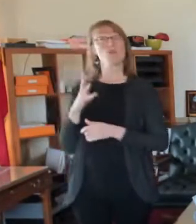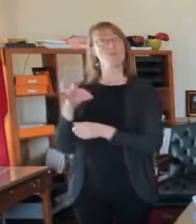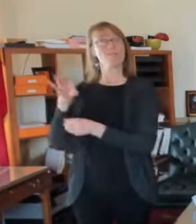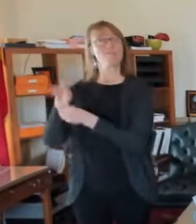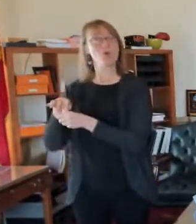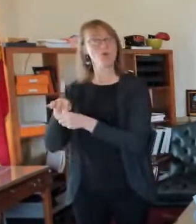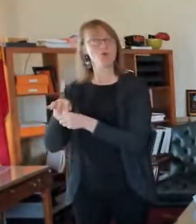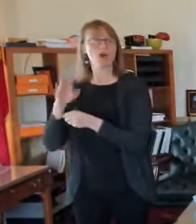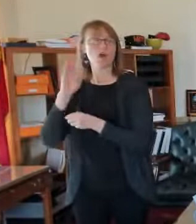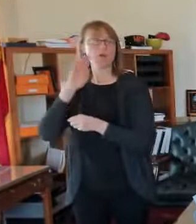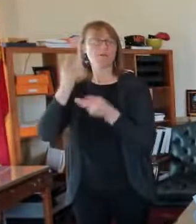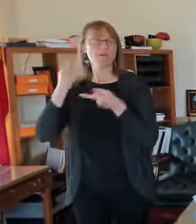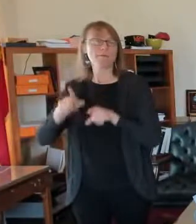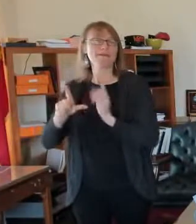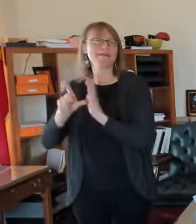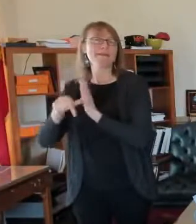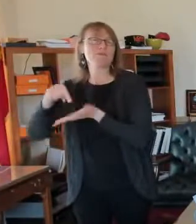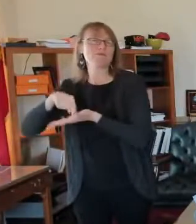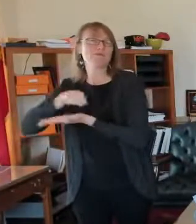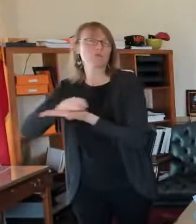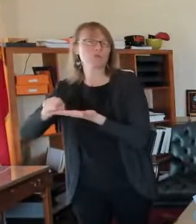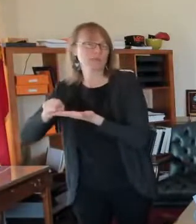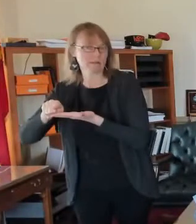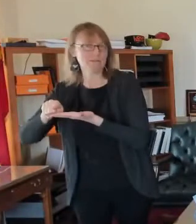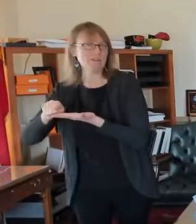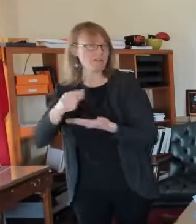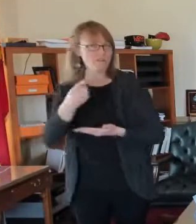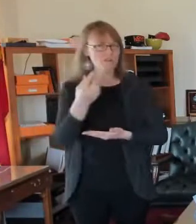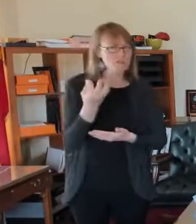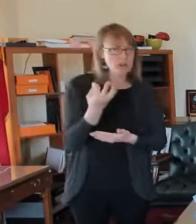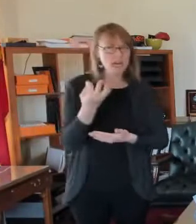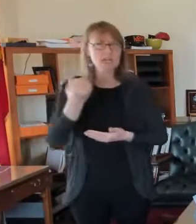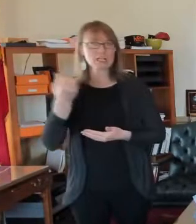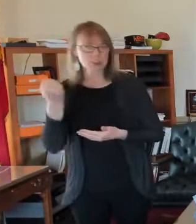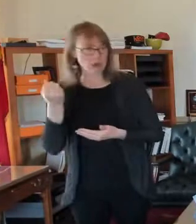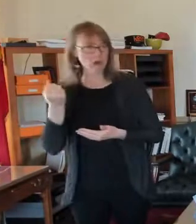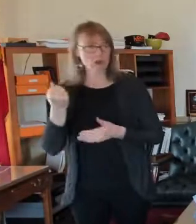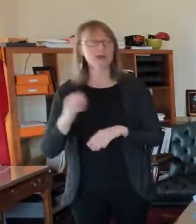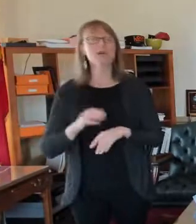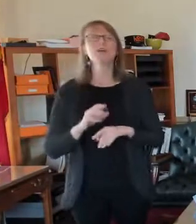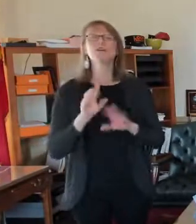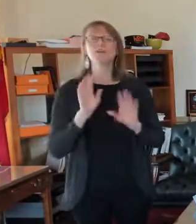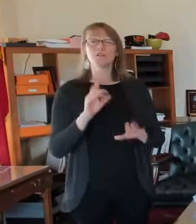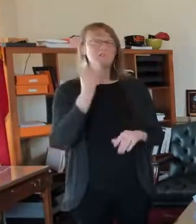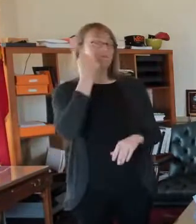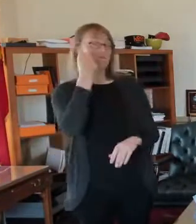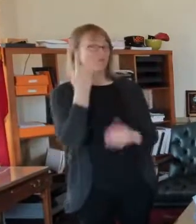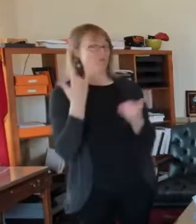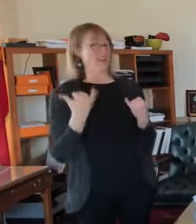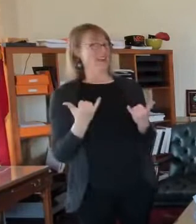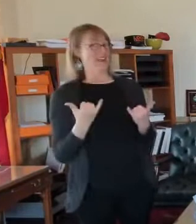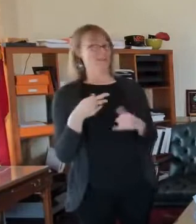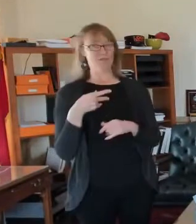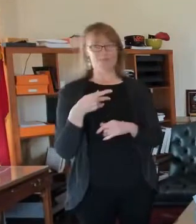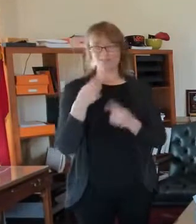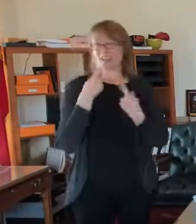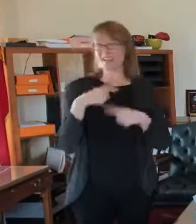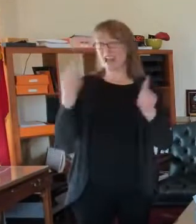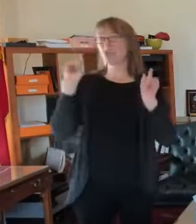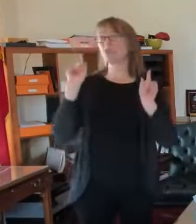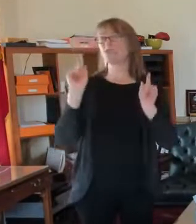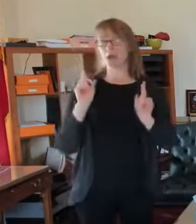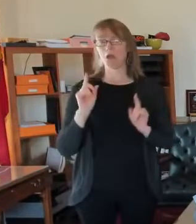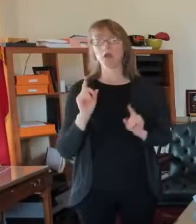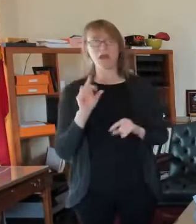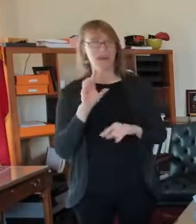Saturday. There's a committee that formally votes for that. But there was a press release from the FDA, uh, that, that they felt that the